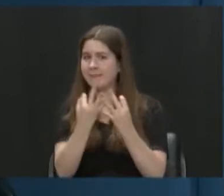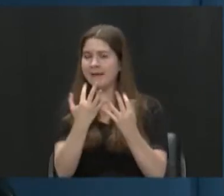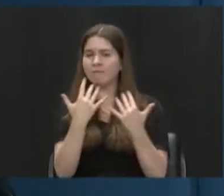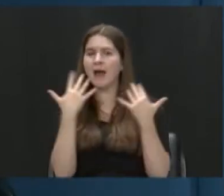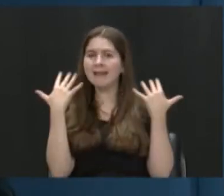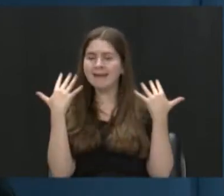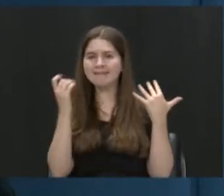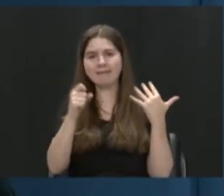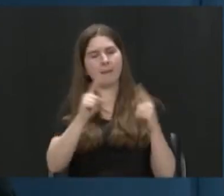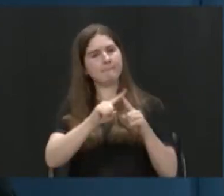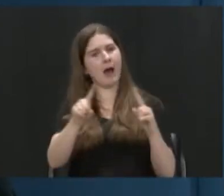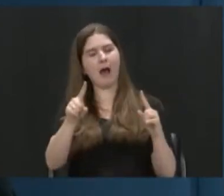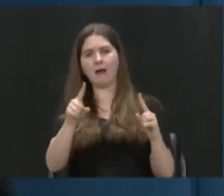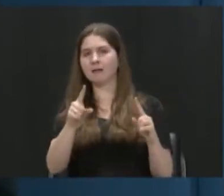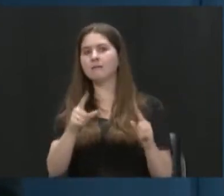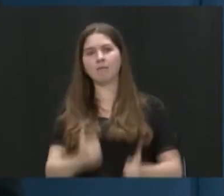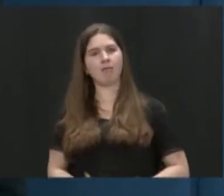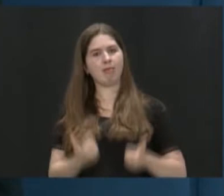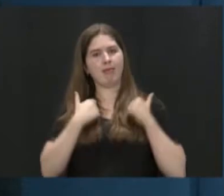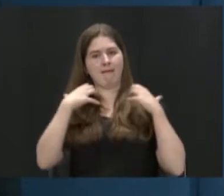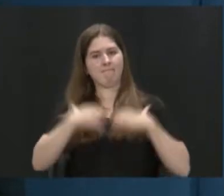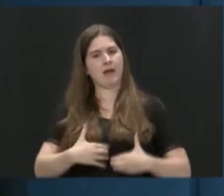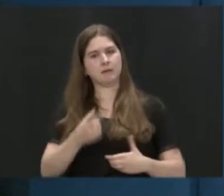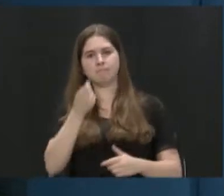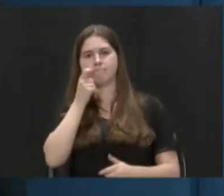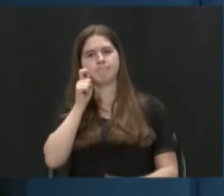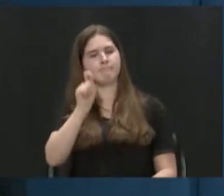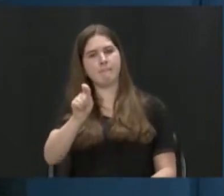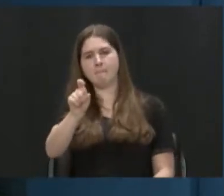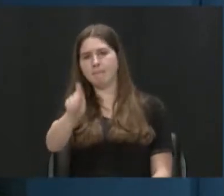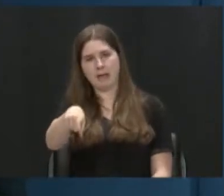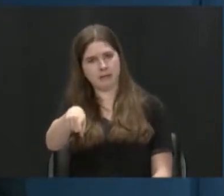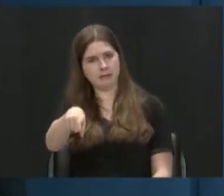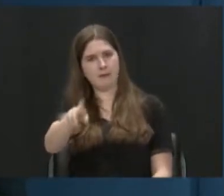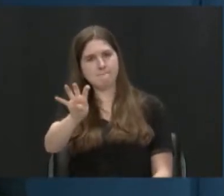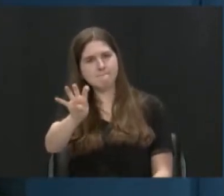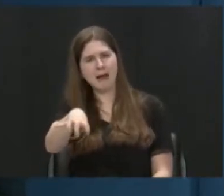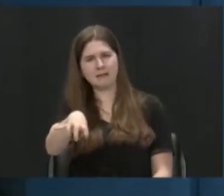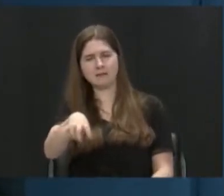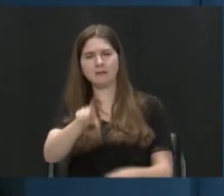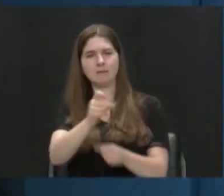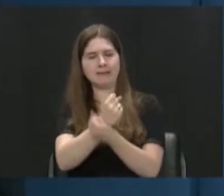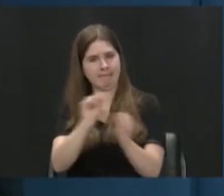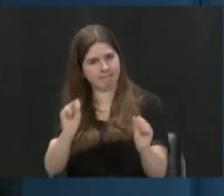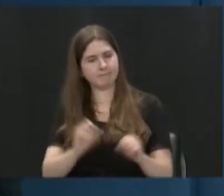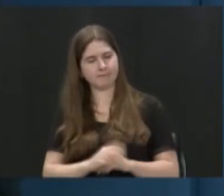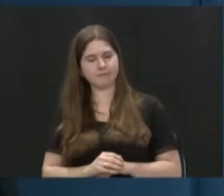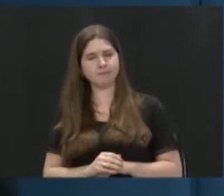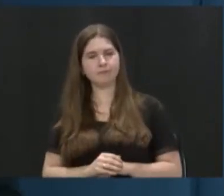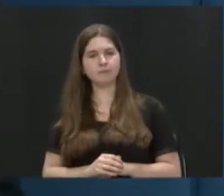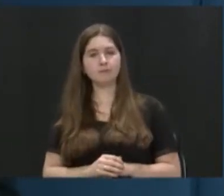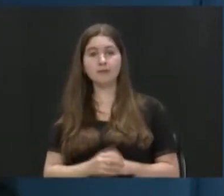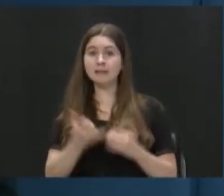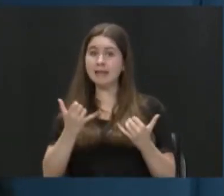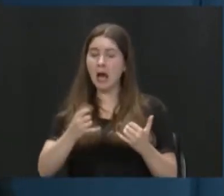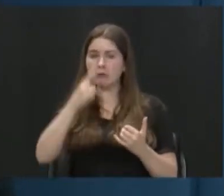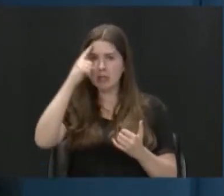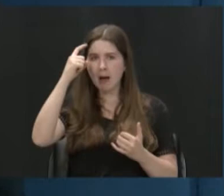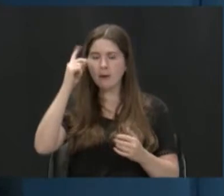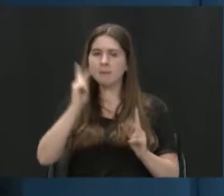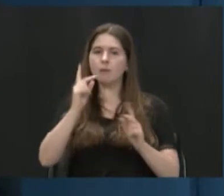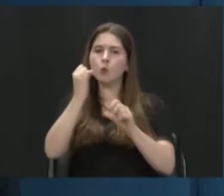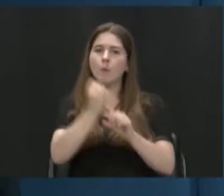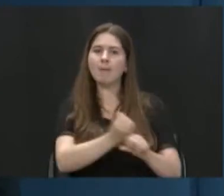vest. You've got to be safe. Period. You have to be safe. Other than that, moving into the summer months, I think most paddlers are aware